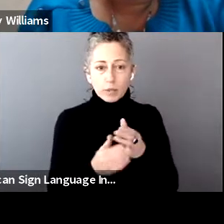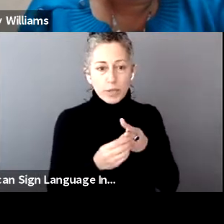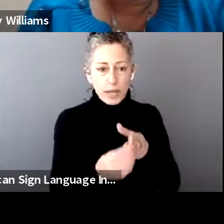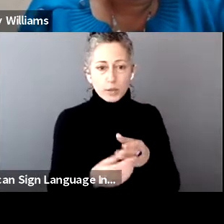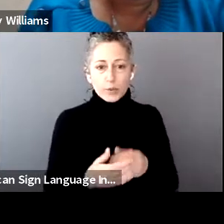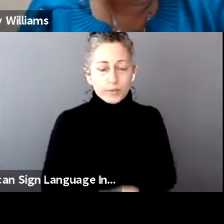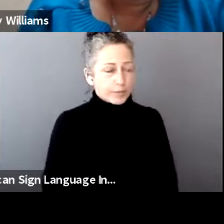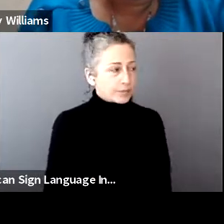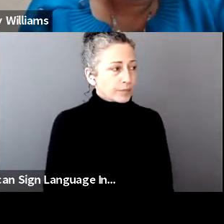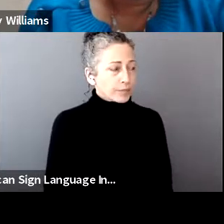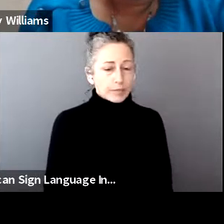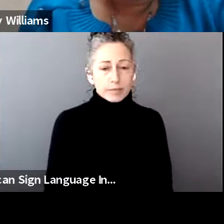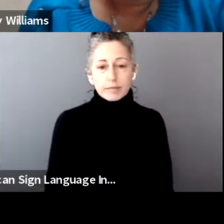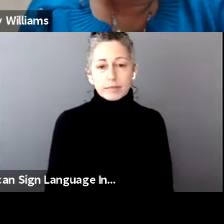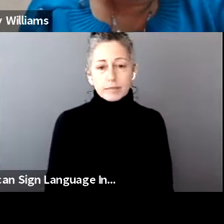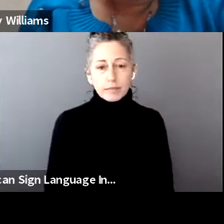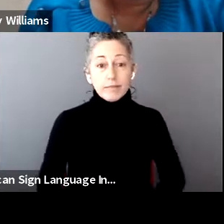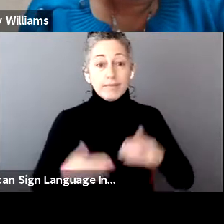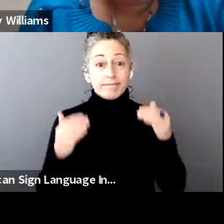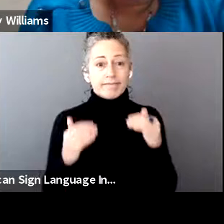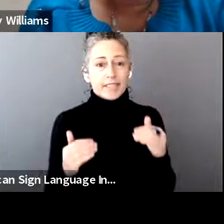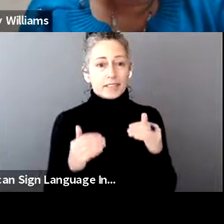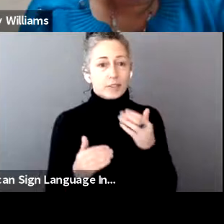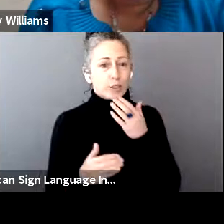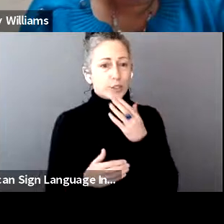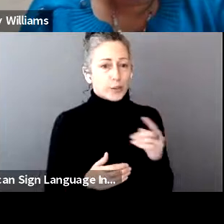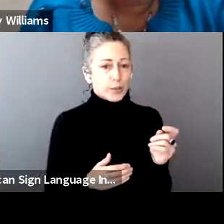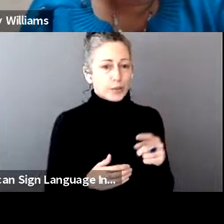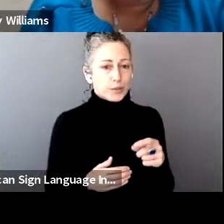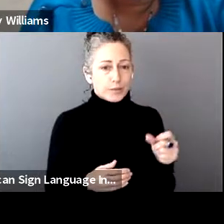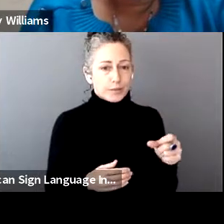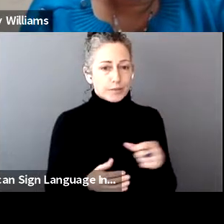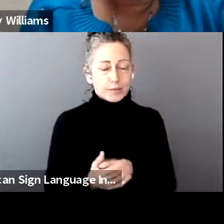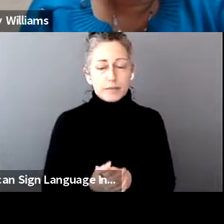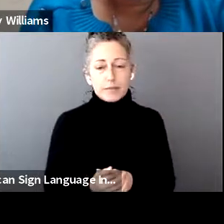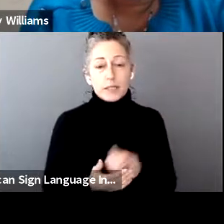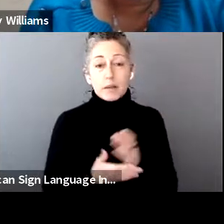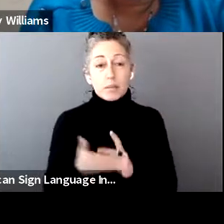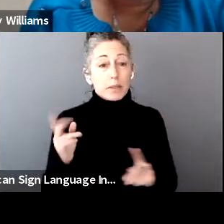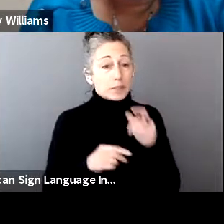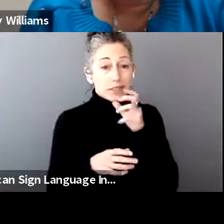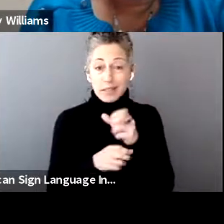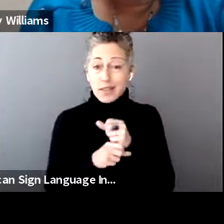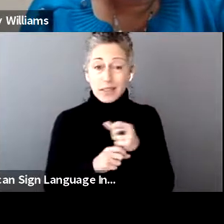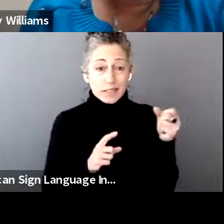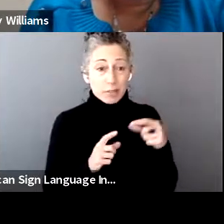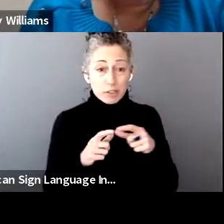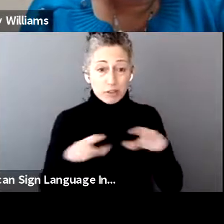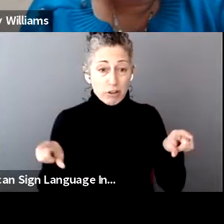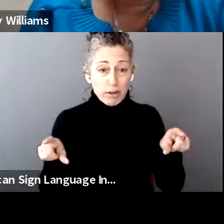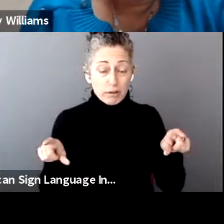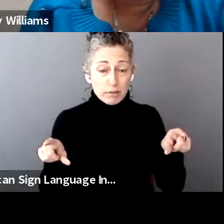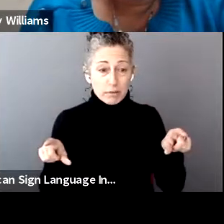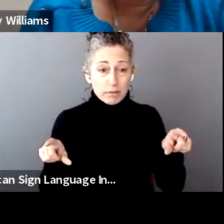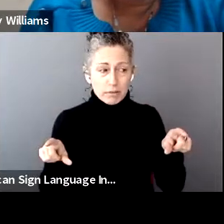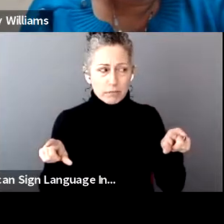All right. Now, this is a good question, um, because I know some people that did not receive their stimulus checks and really don't know